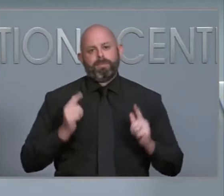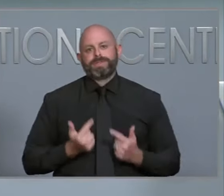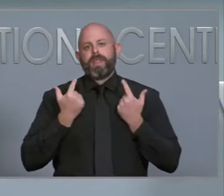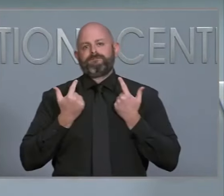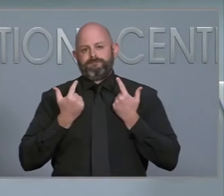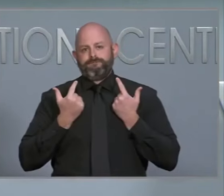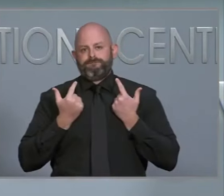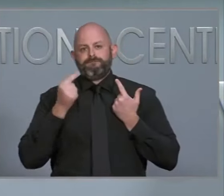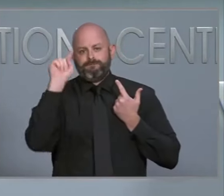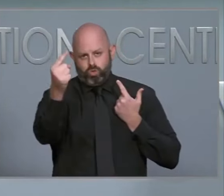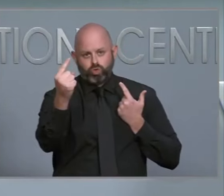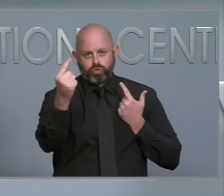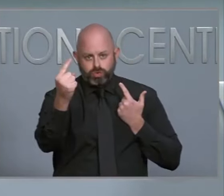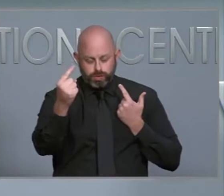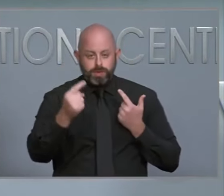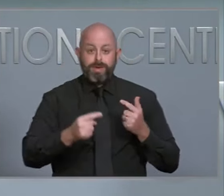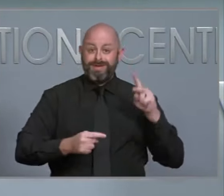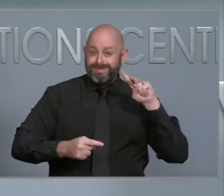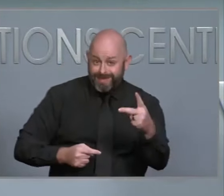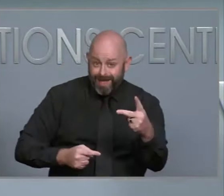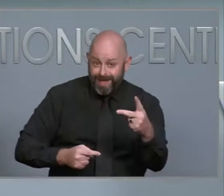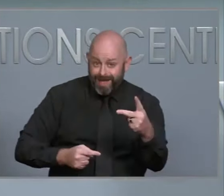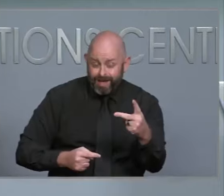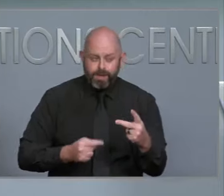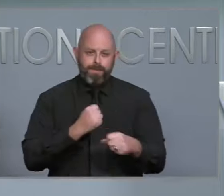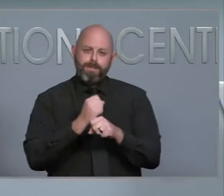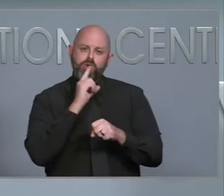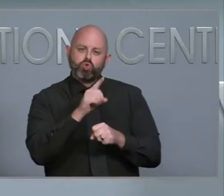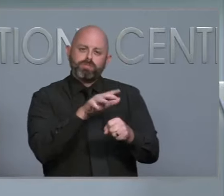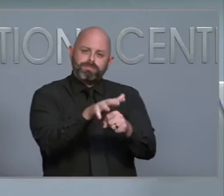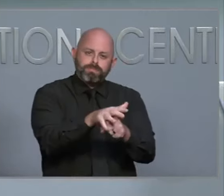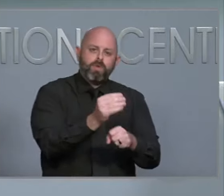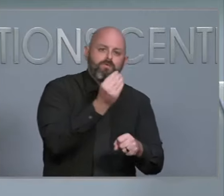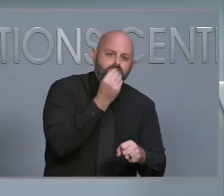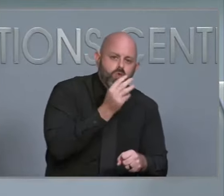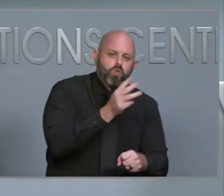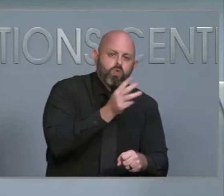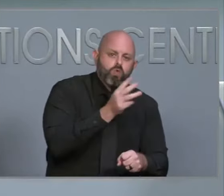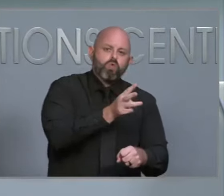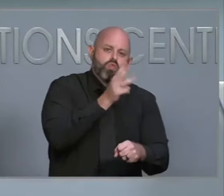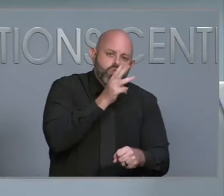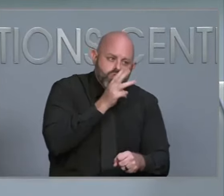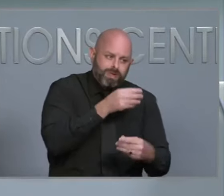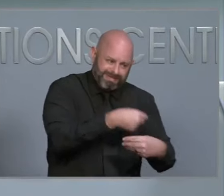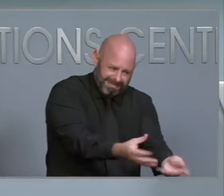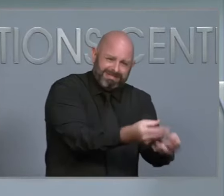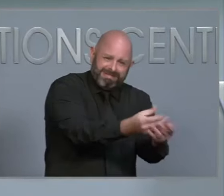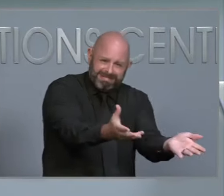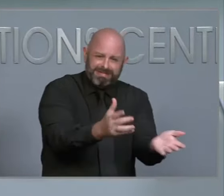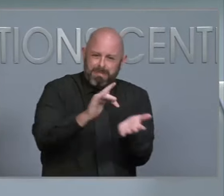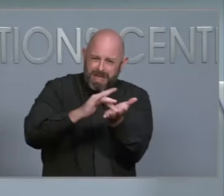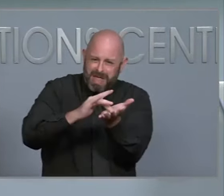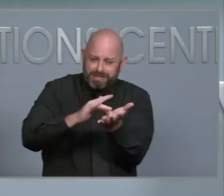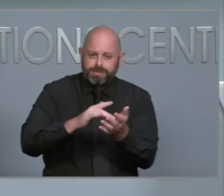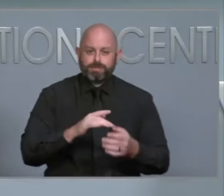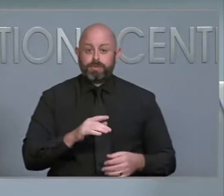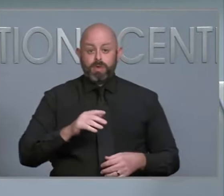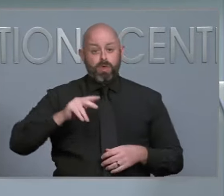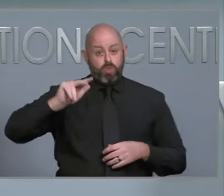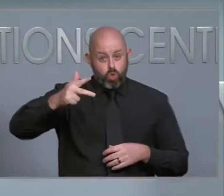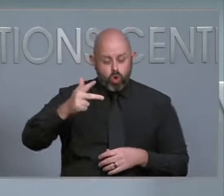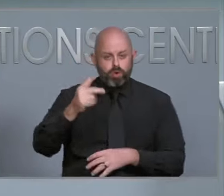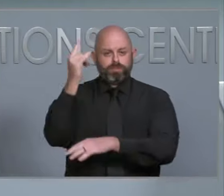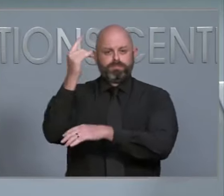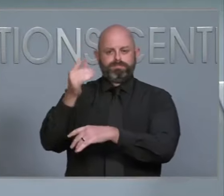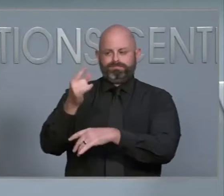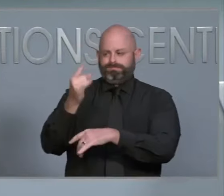people to make sure we get communications back up and to get power back on to people and to repair roads